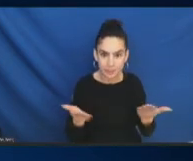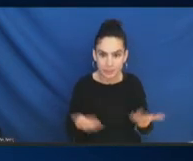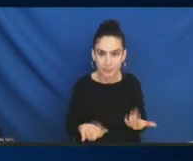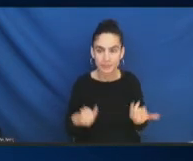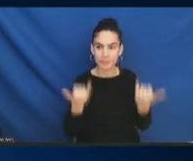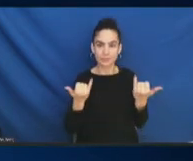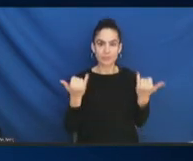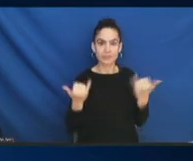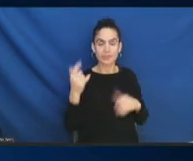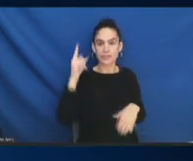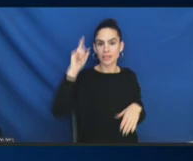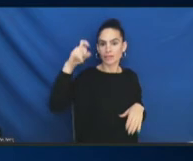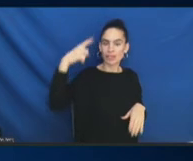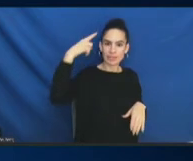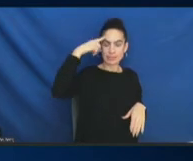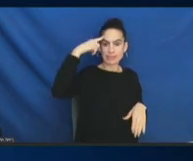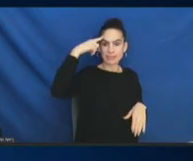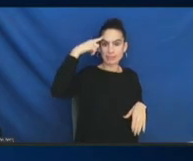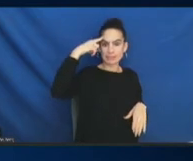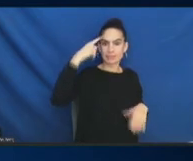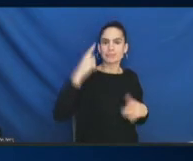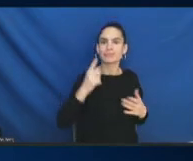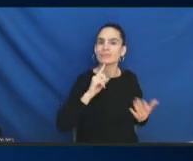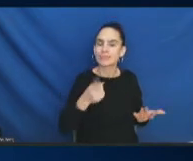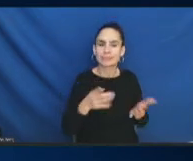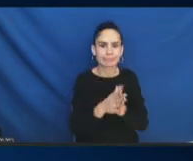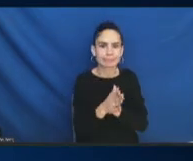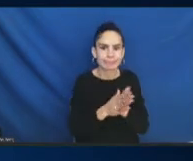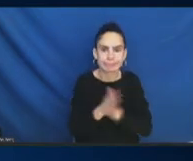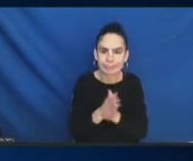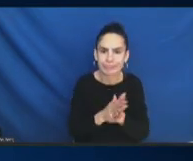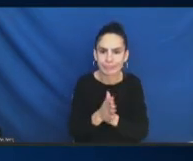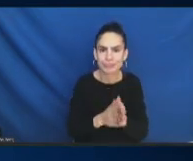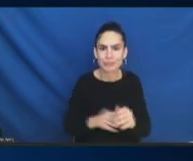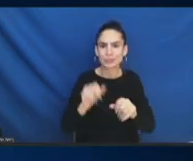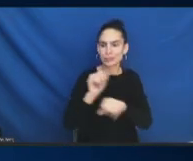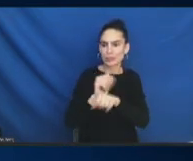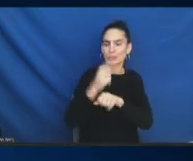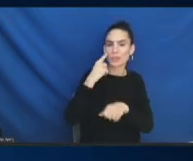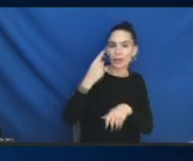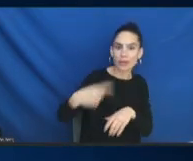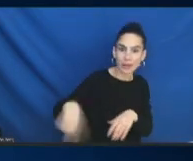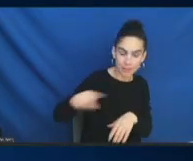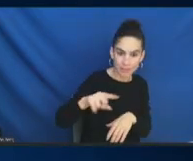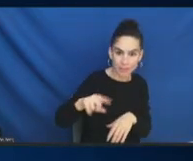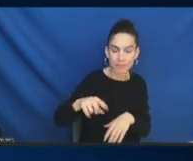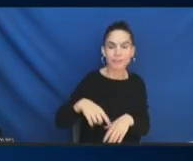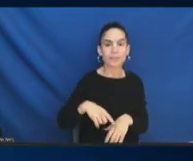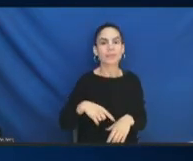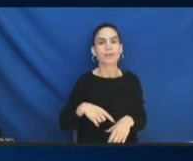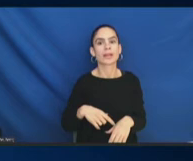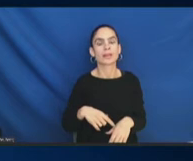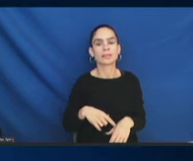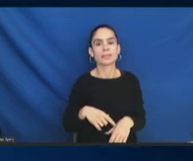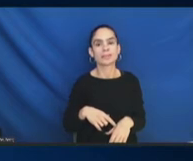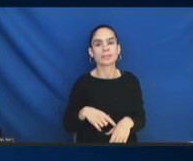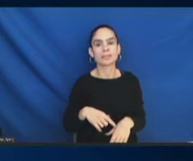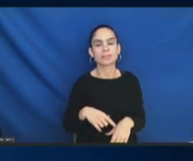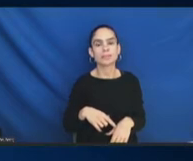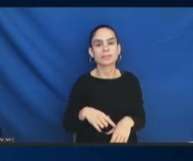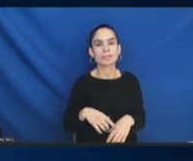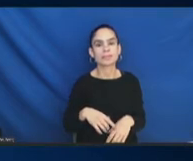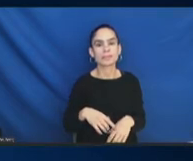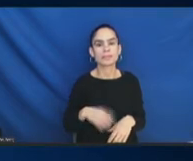really interested in working for them. And that, and there's a ton of work that is